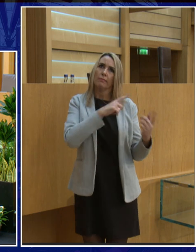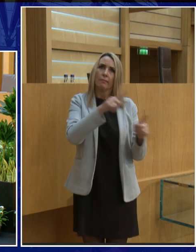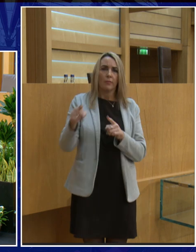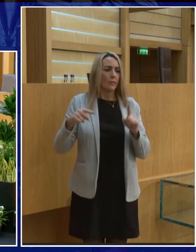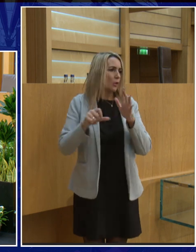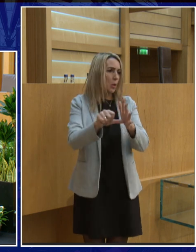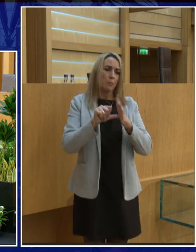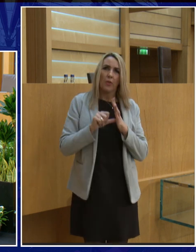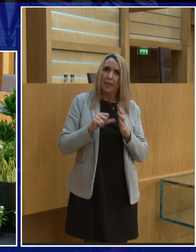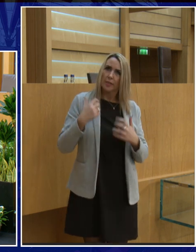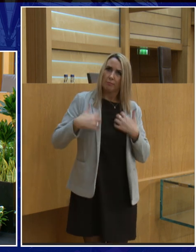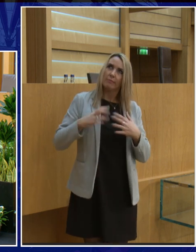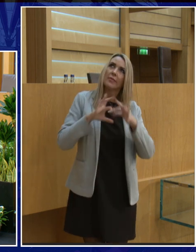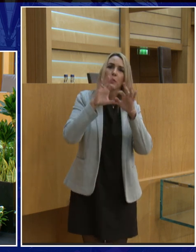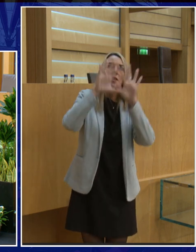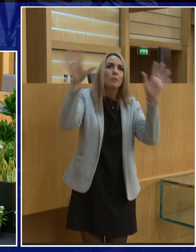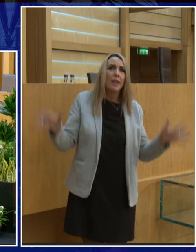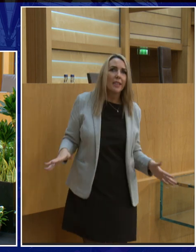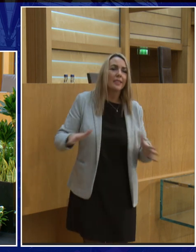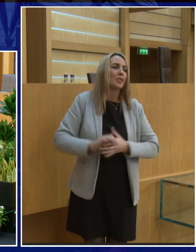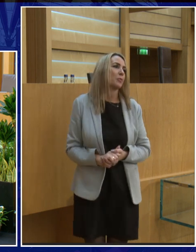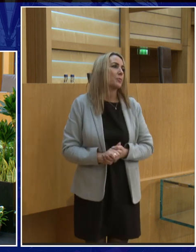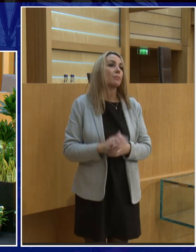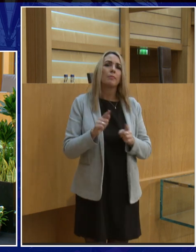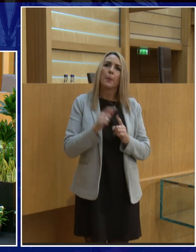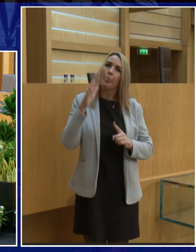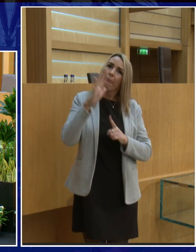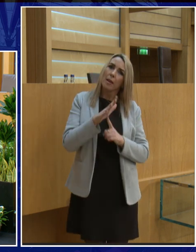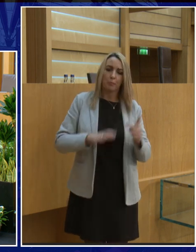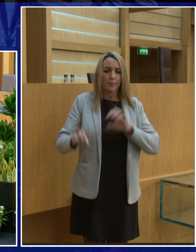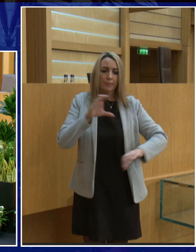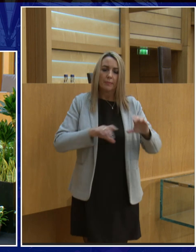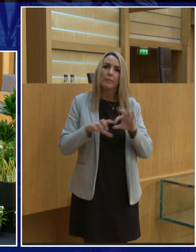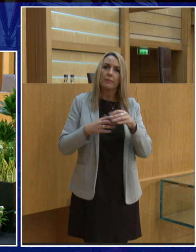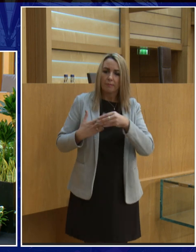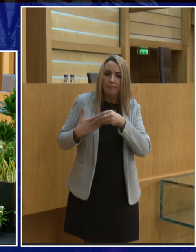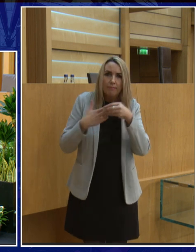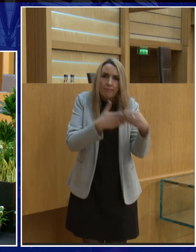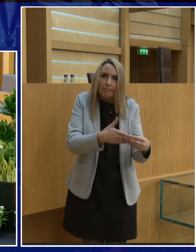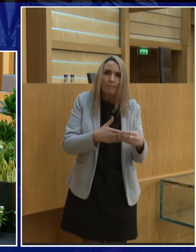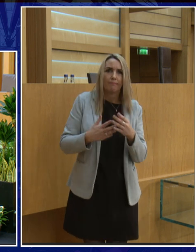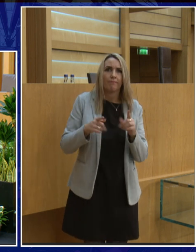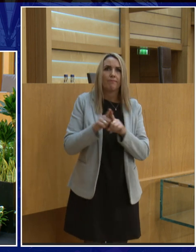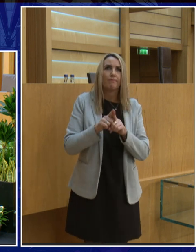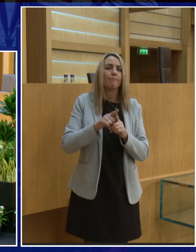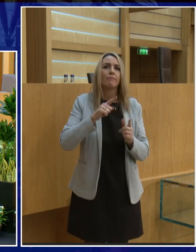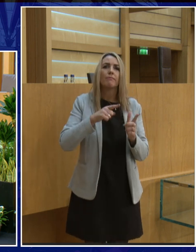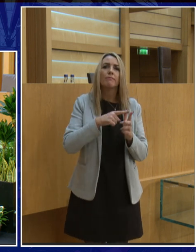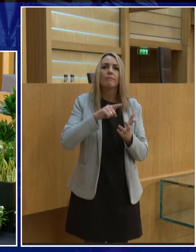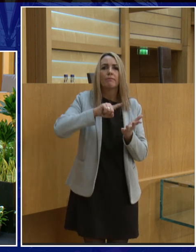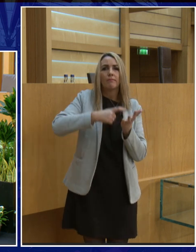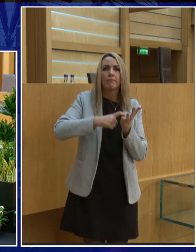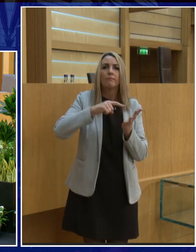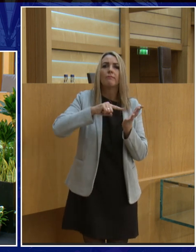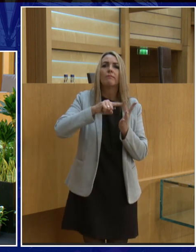any space fan. She was the lead scientist for the Optical Instrumentation Group for Astrium and is